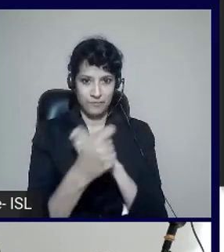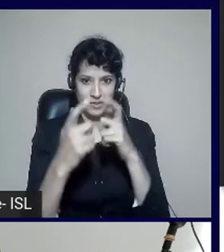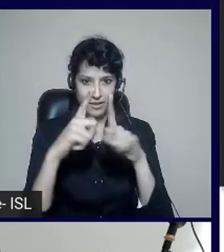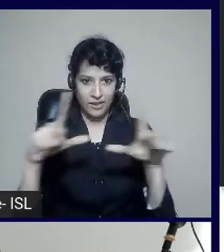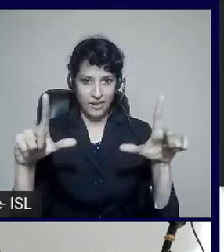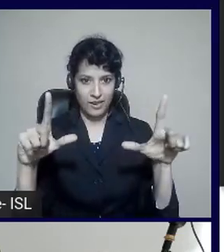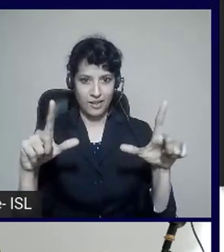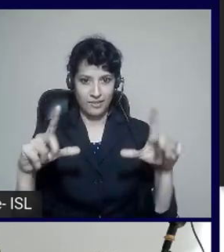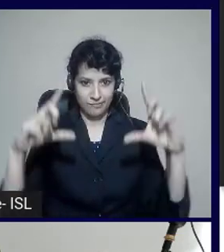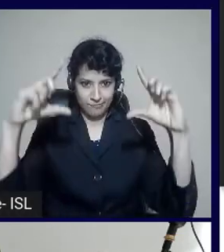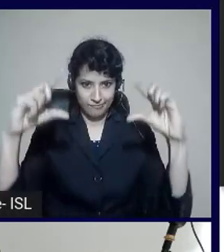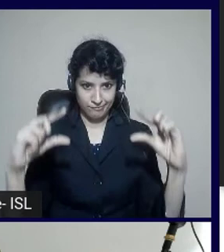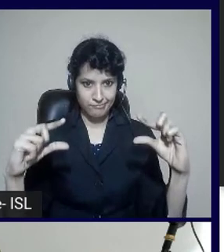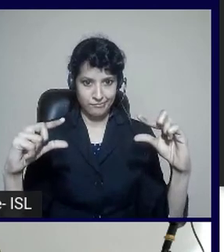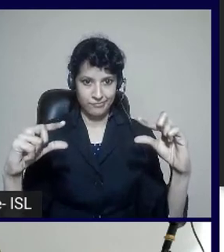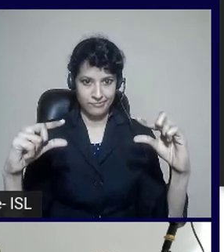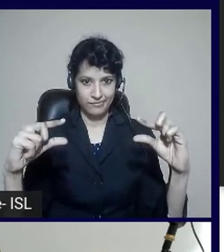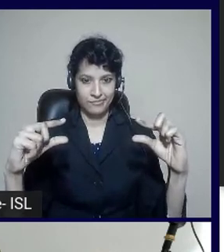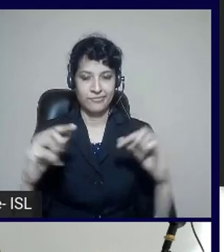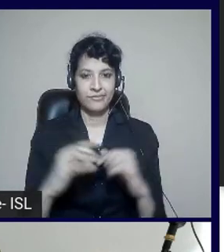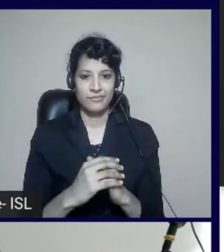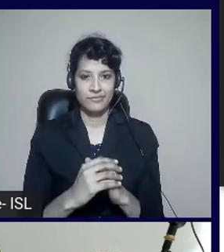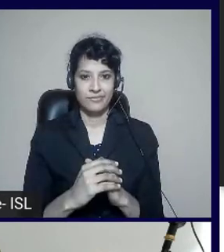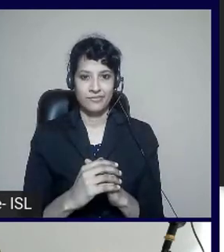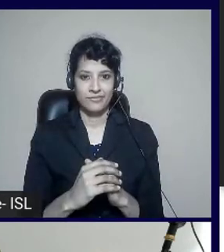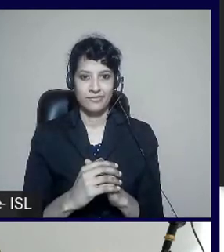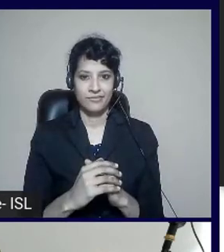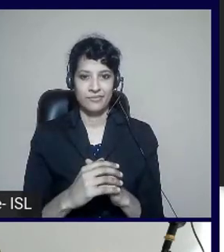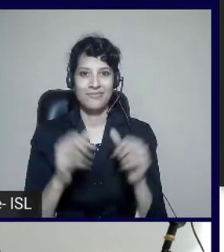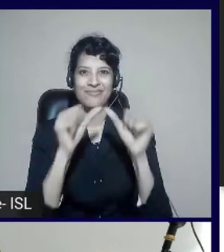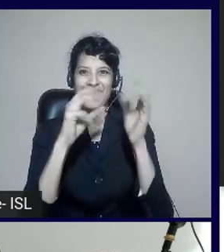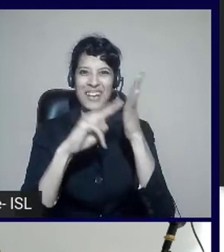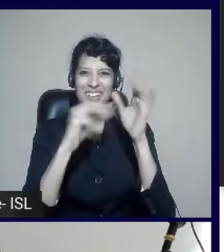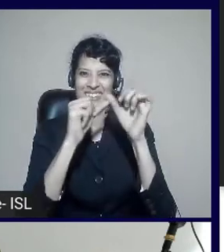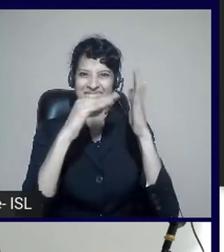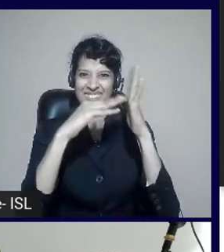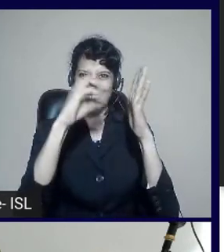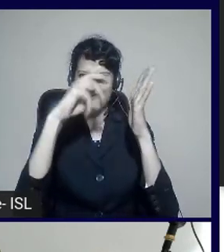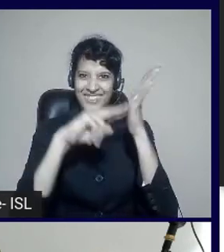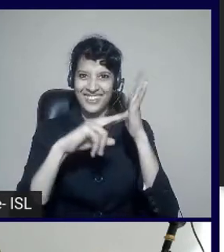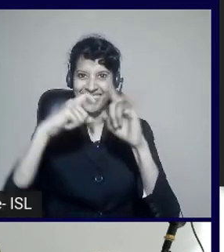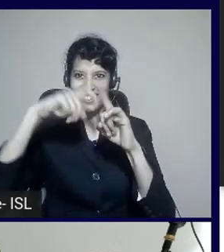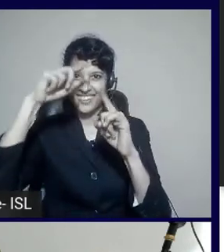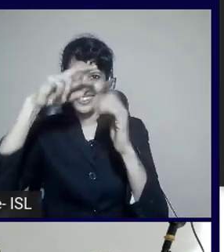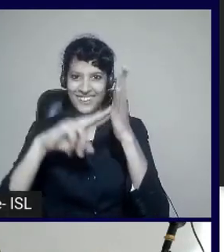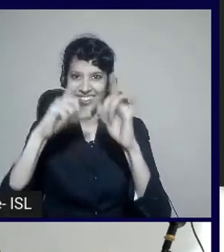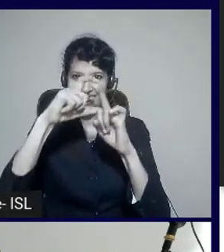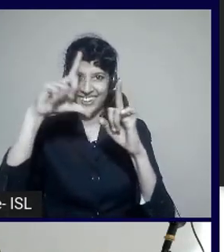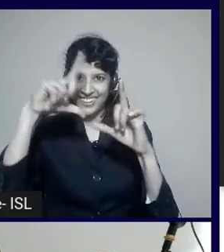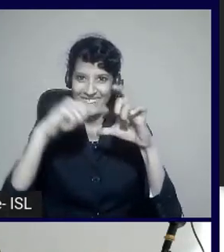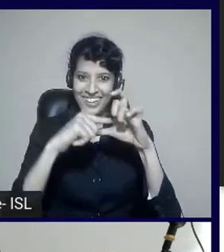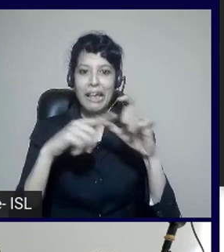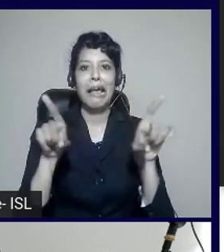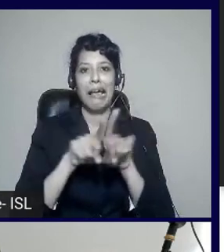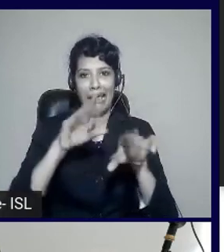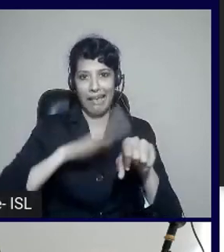focus to give me an Amazon Kindle kind of experience. I've got my picture dictionary. Now I'm going to go into Hindi.